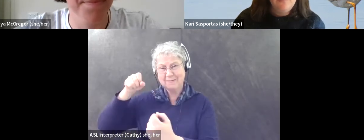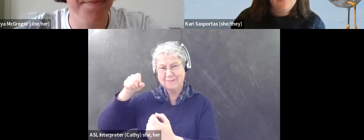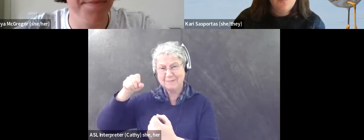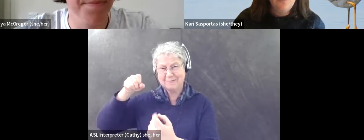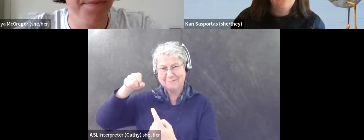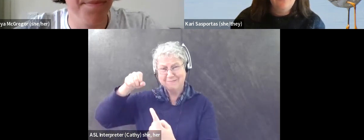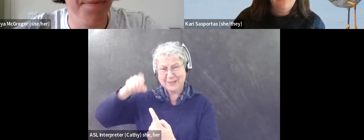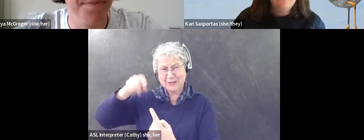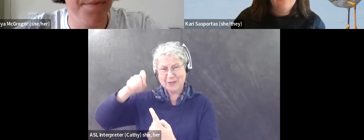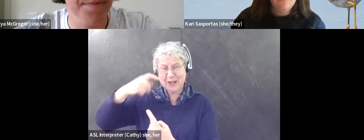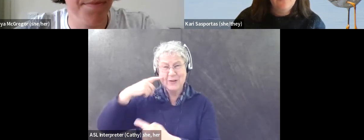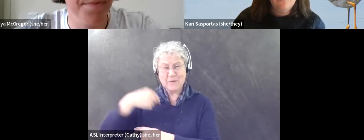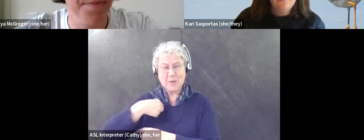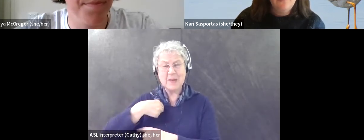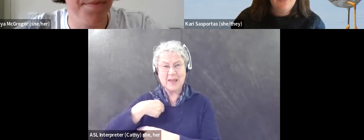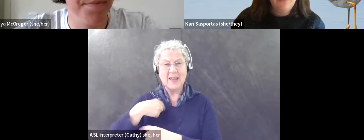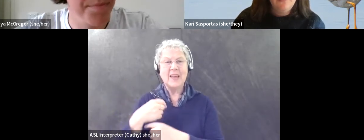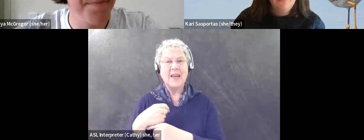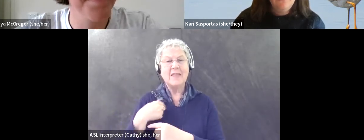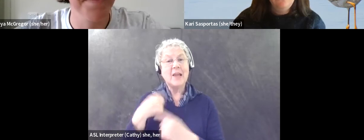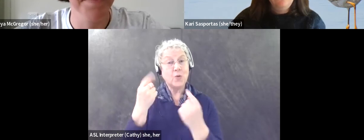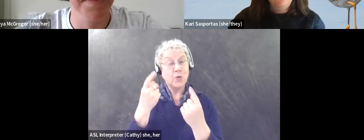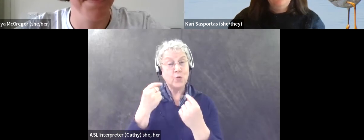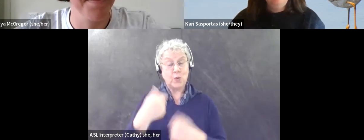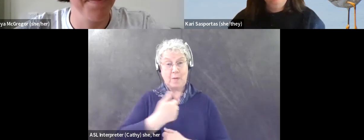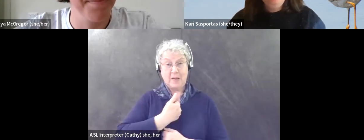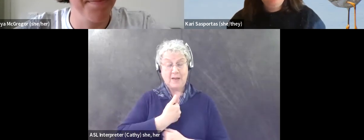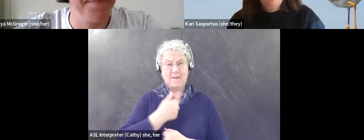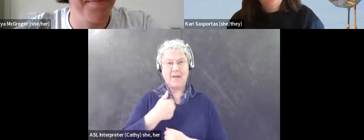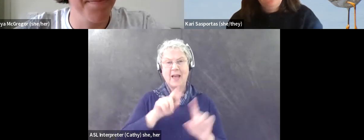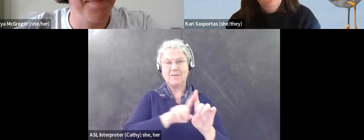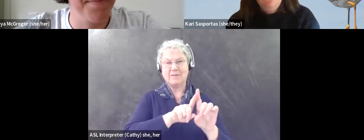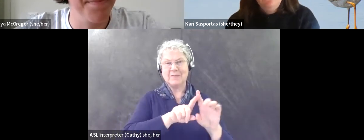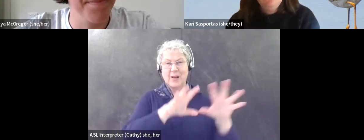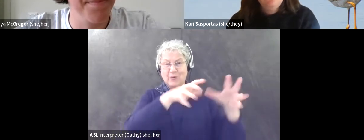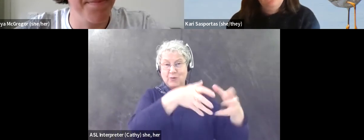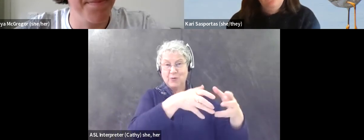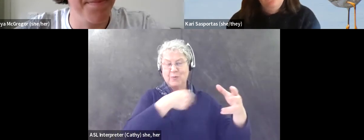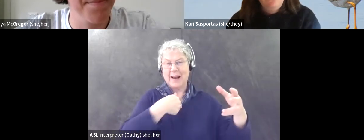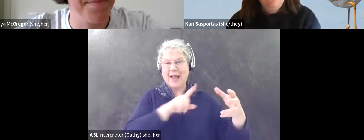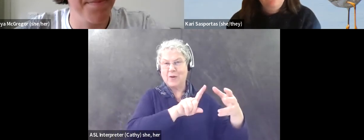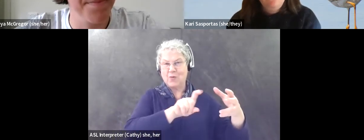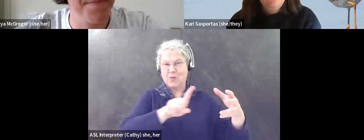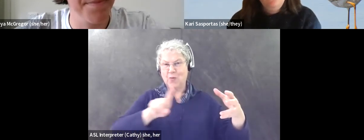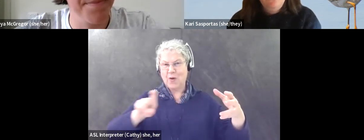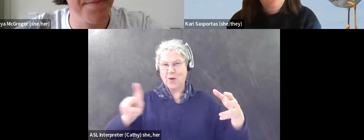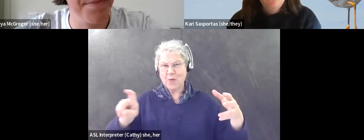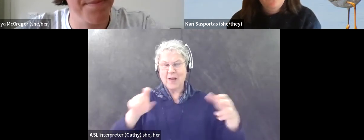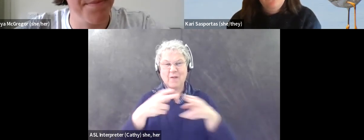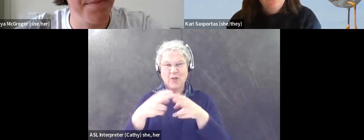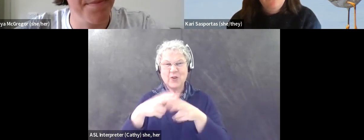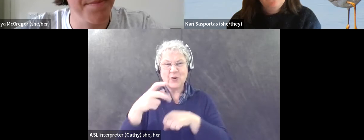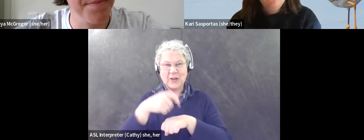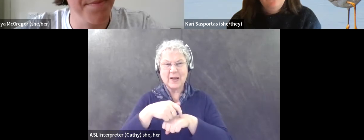um, to walk away from the group for a little bit. Um, birding, I, I think for me,